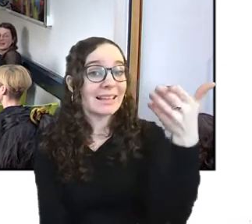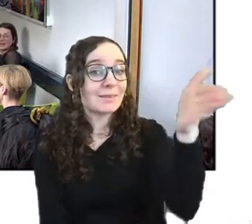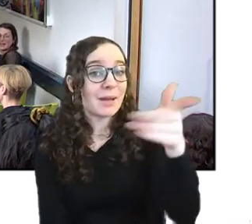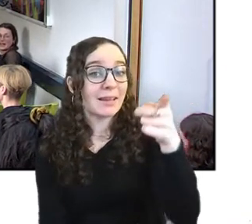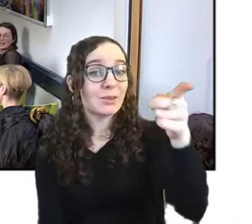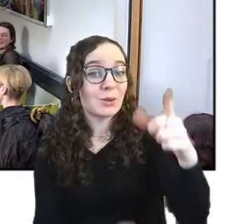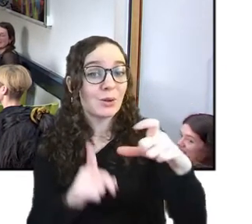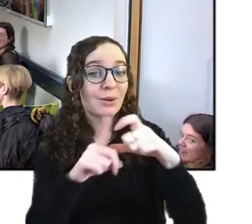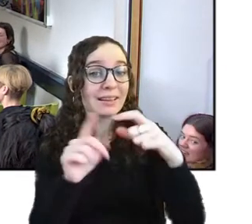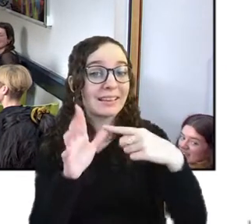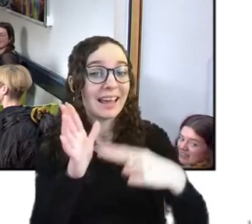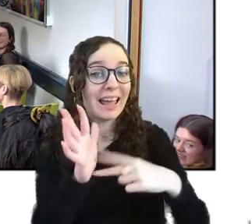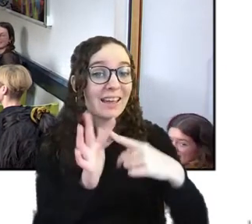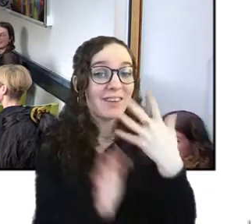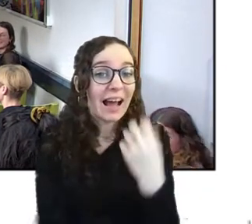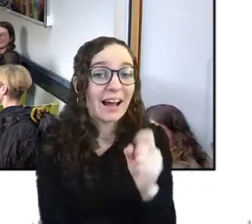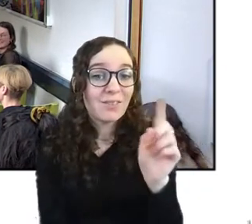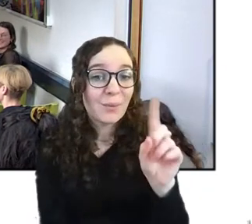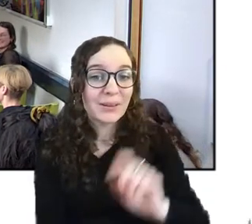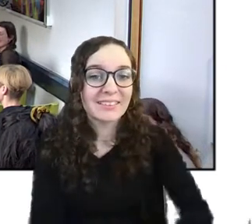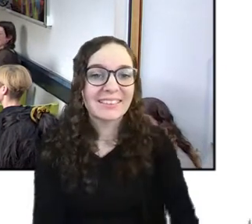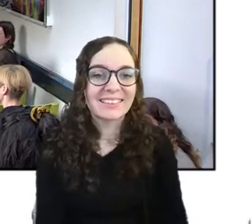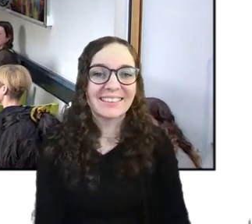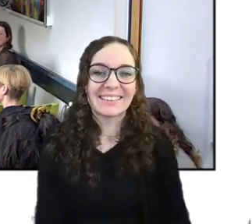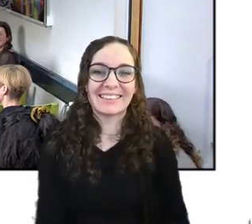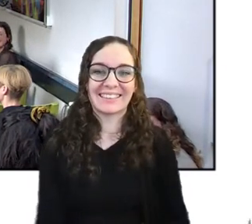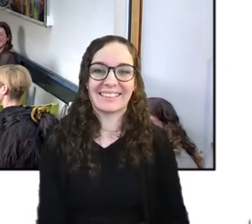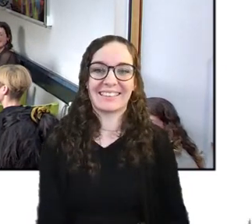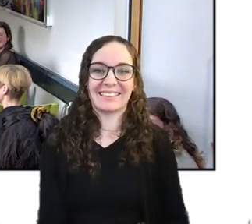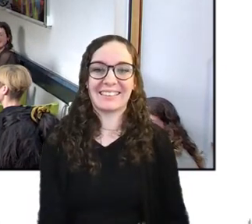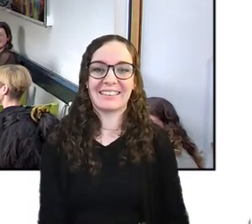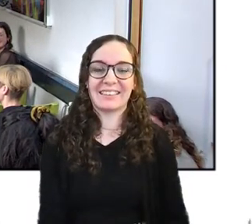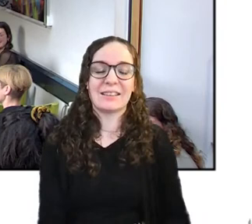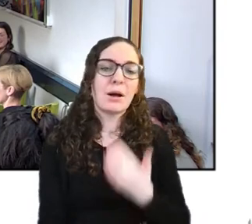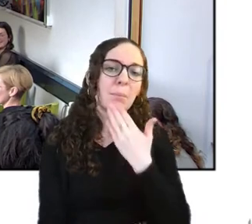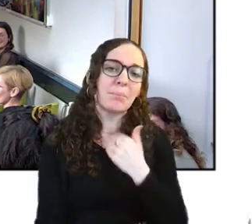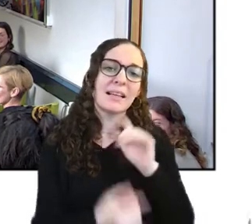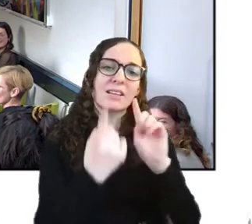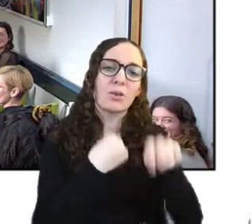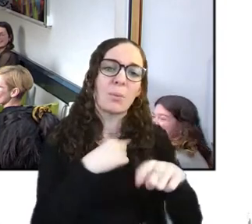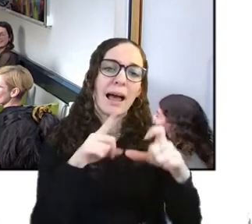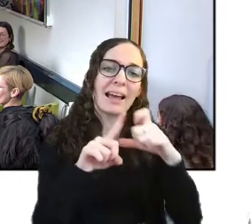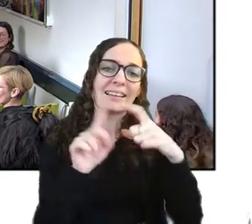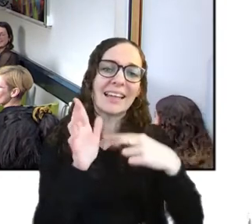okay sorry please reply dave please reply